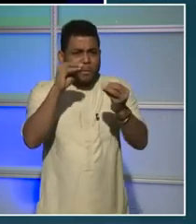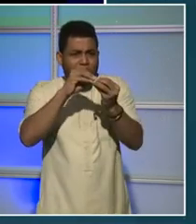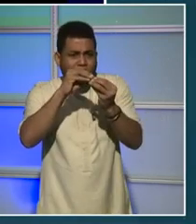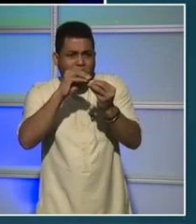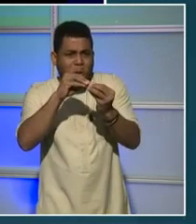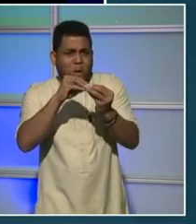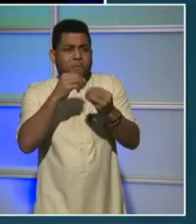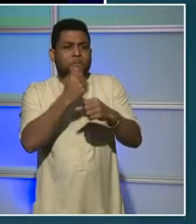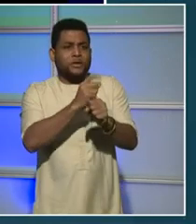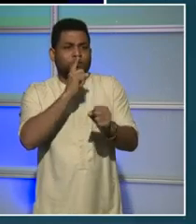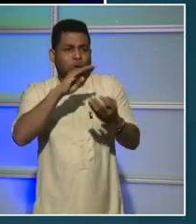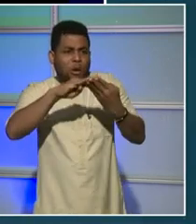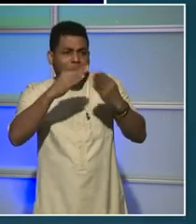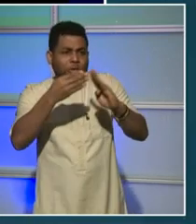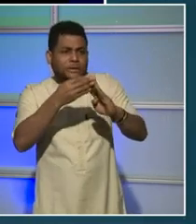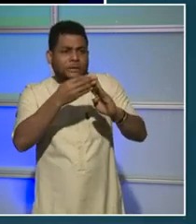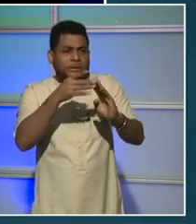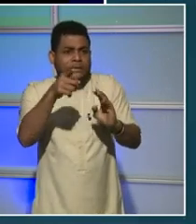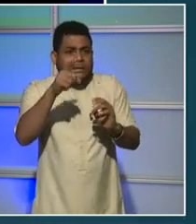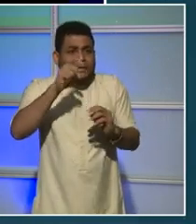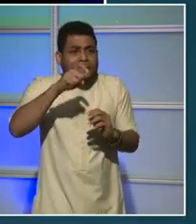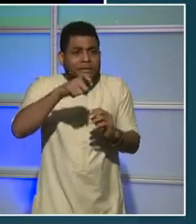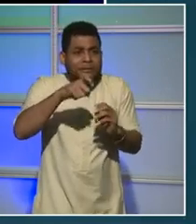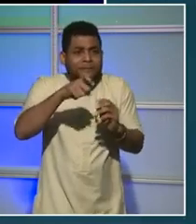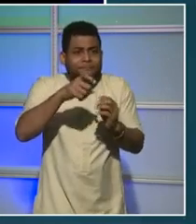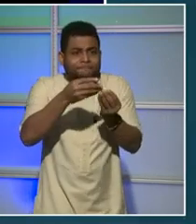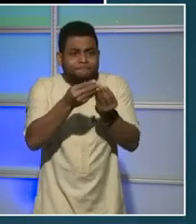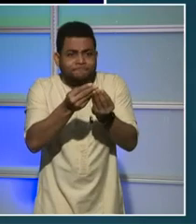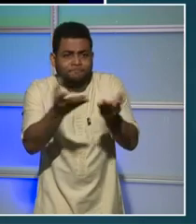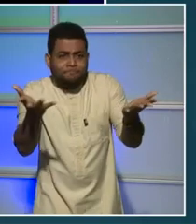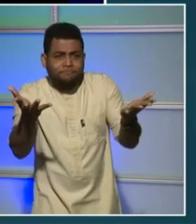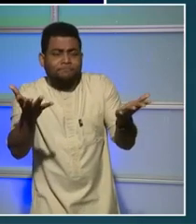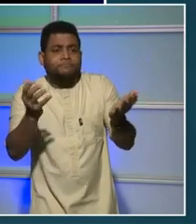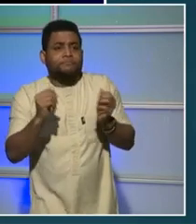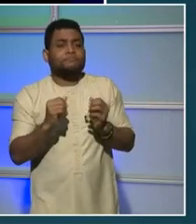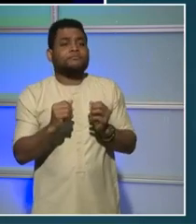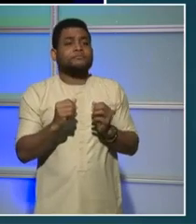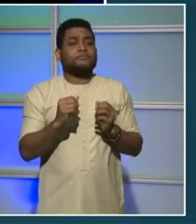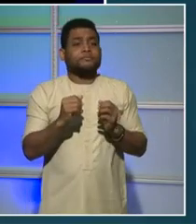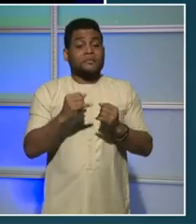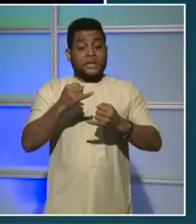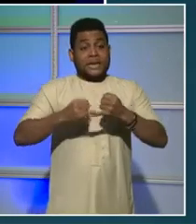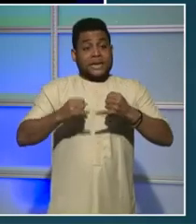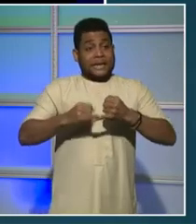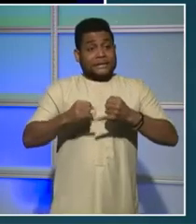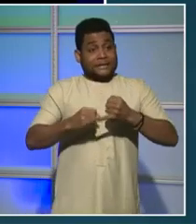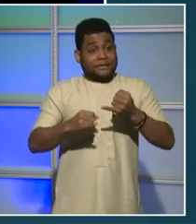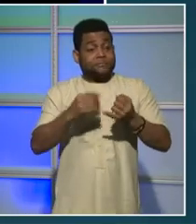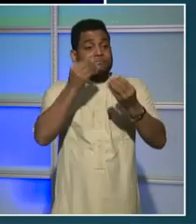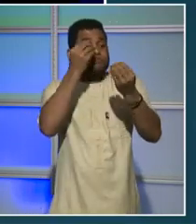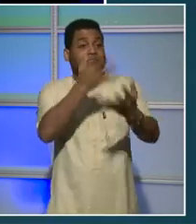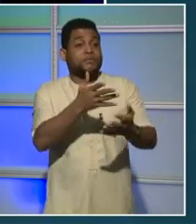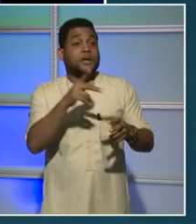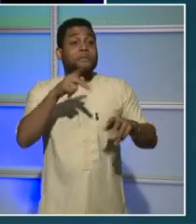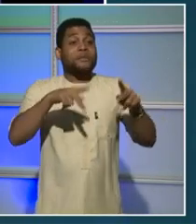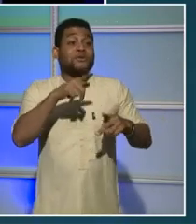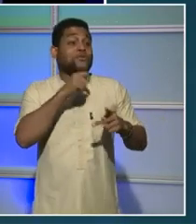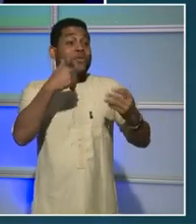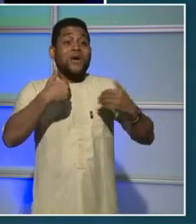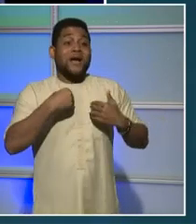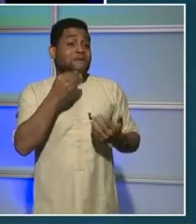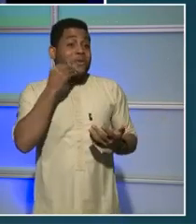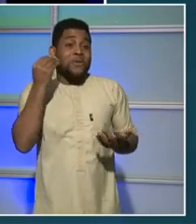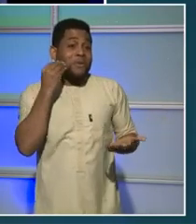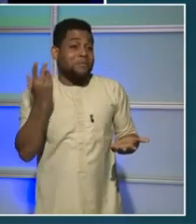voices heard in that process. Finally, let me just talk about homelessness, and I've said that this